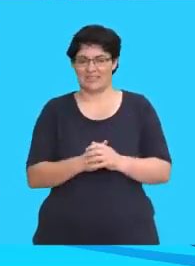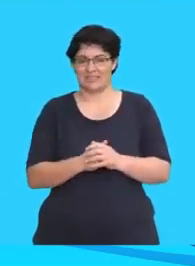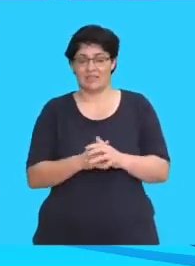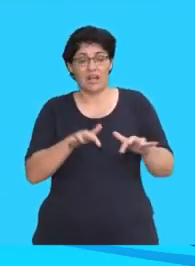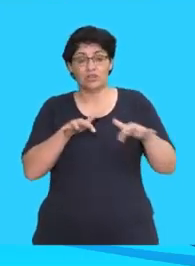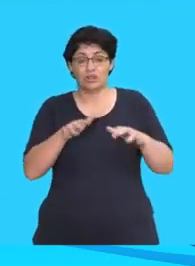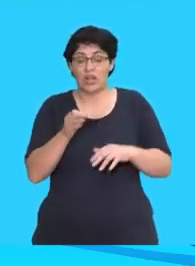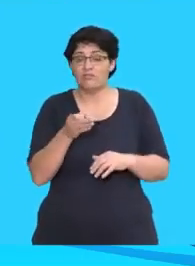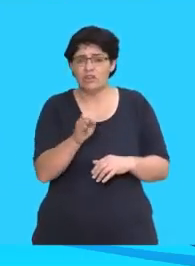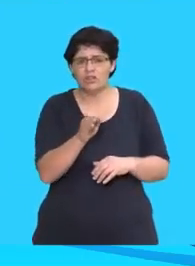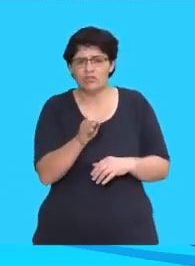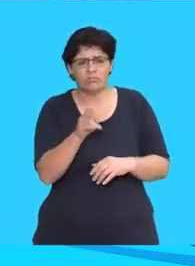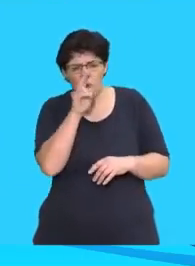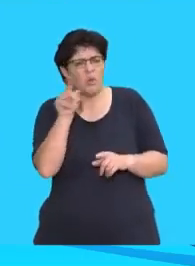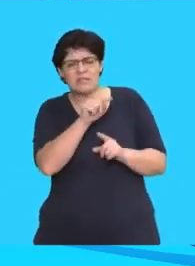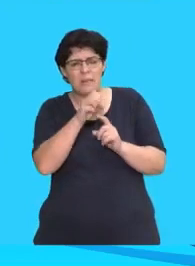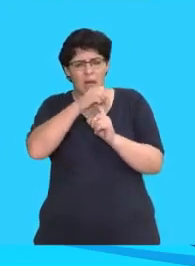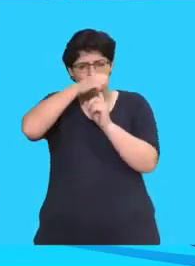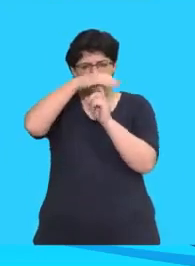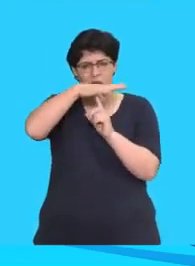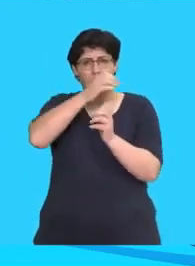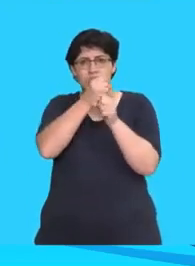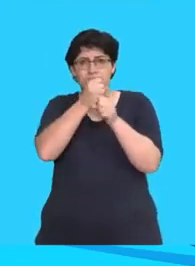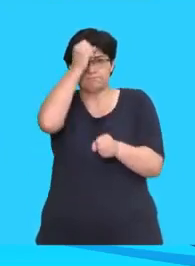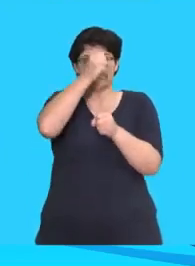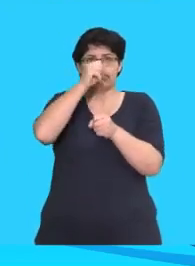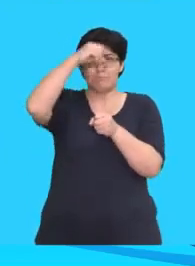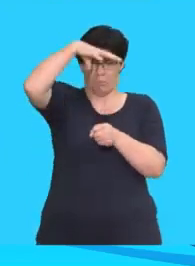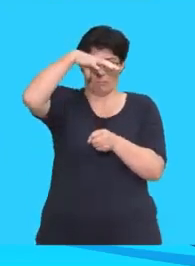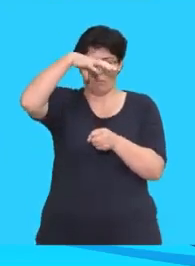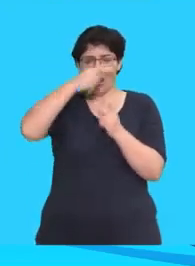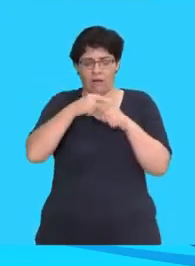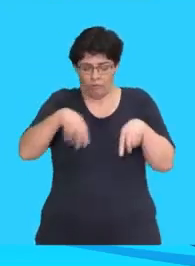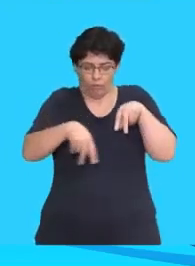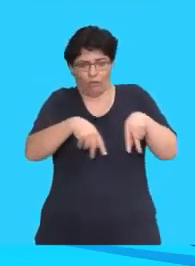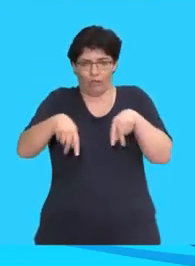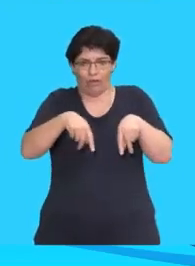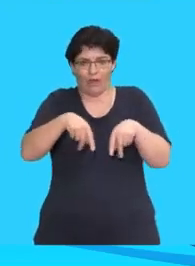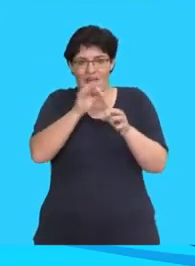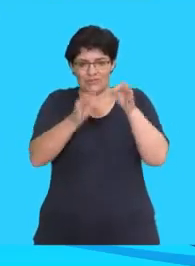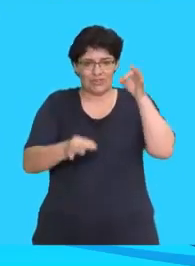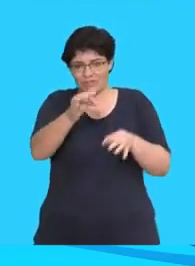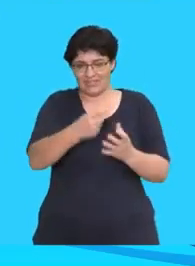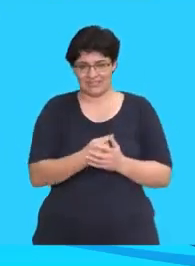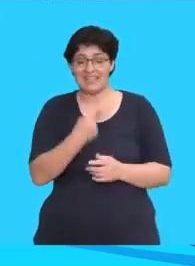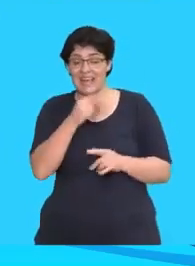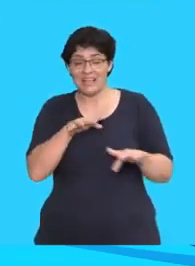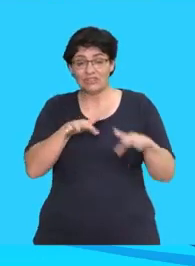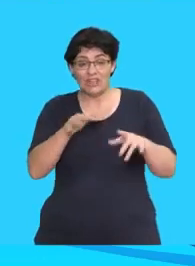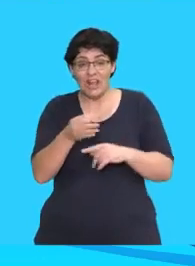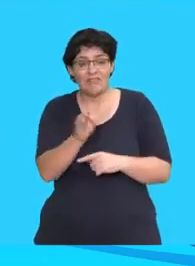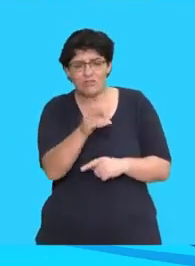A jellyfish looks like an umbrella with strings dangling from the bottom. Say, a